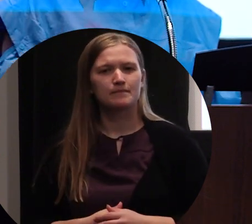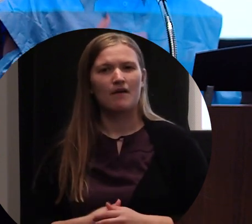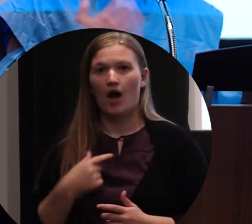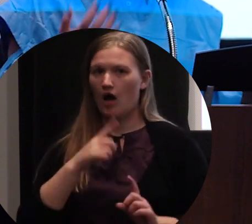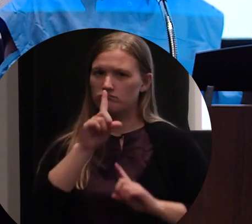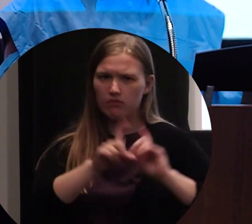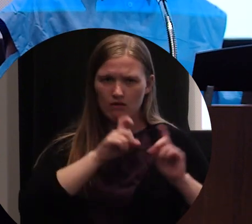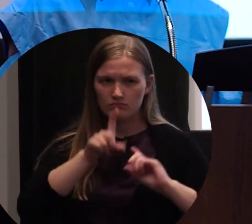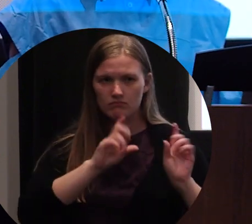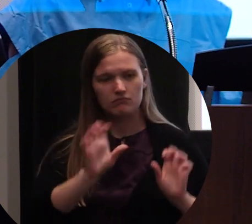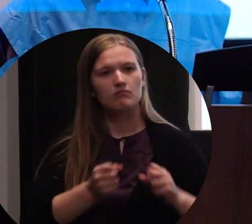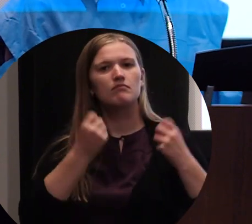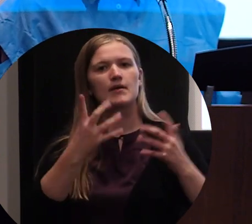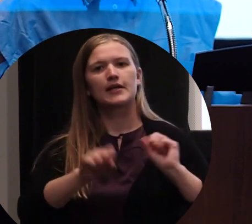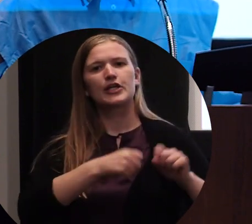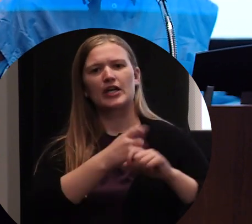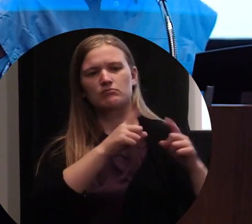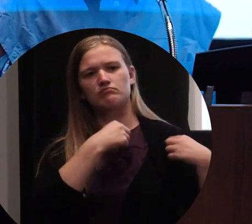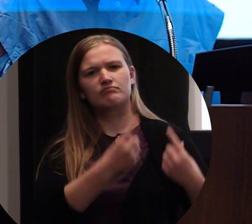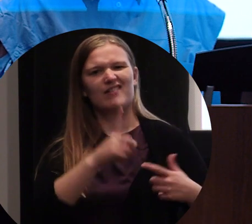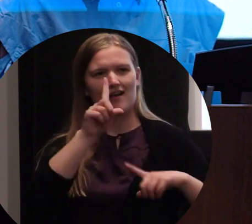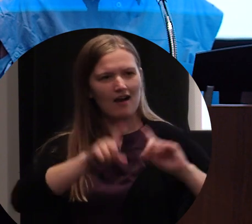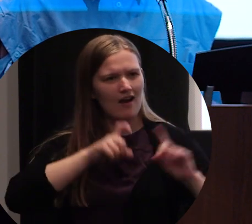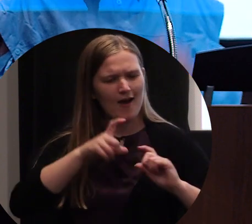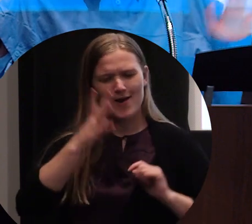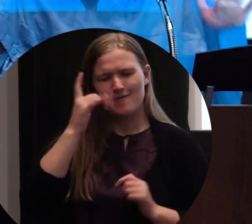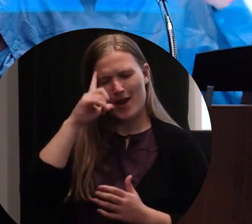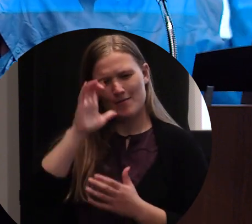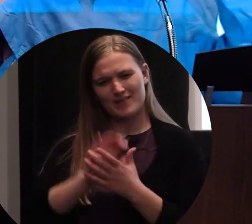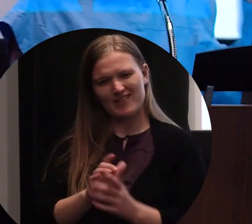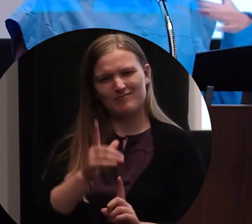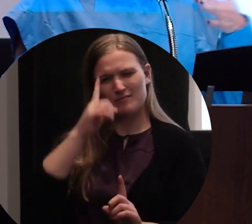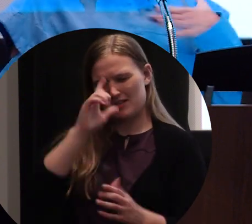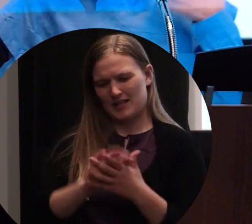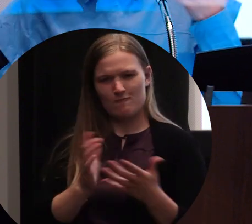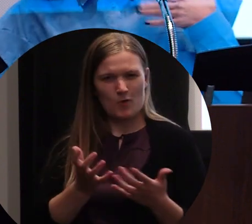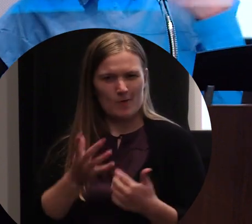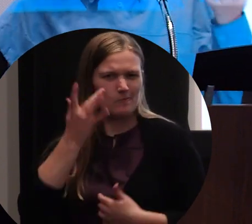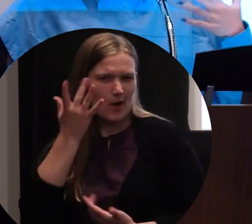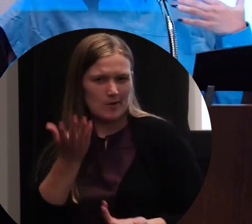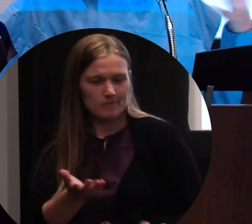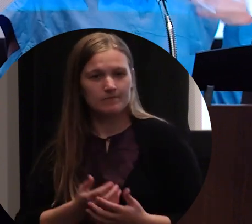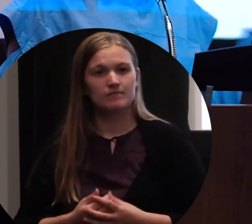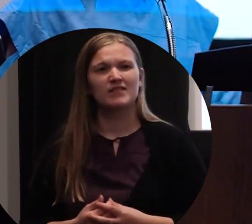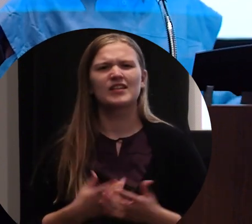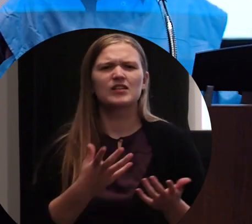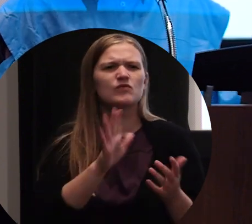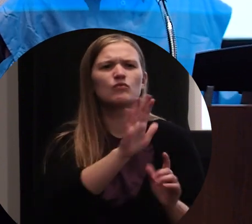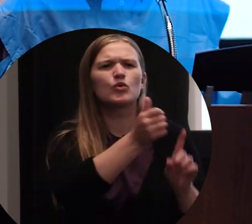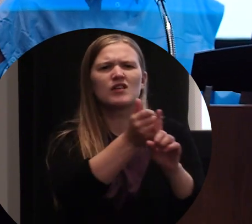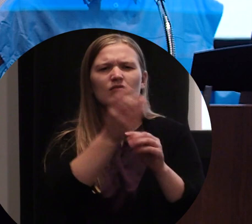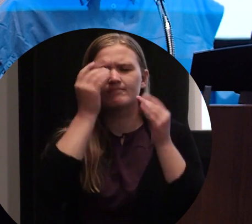asking for many years in my practice. If you can just take a moment for right now, this is like, you know, rhetorical just for